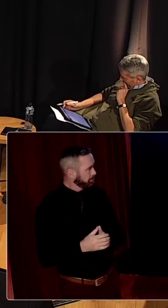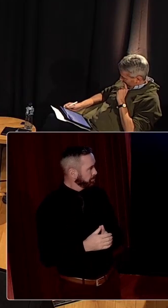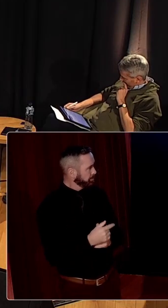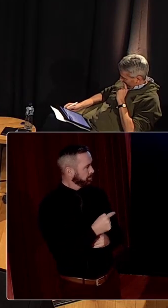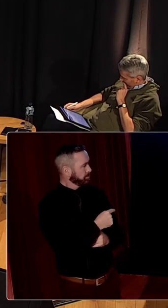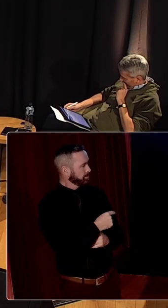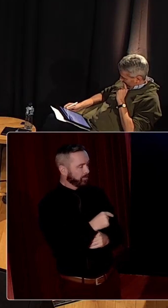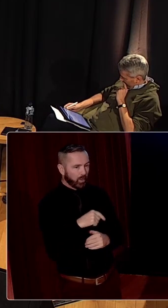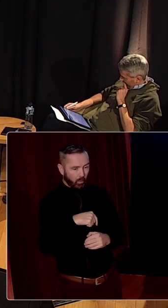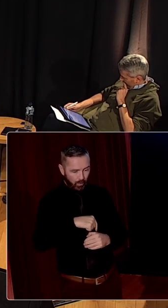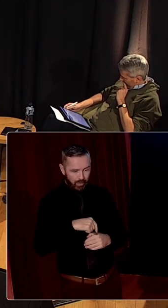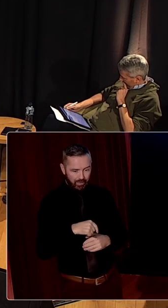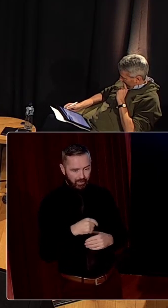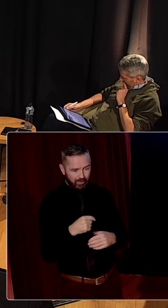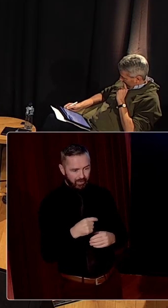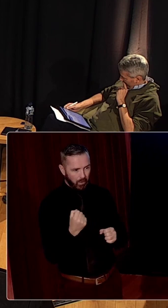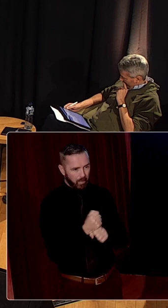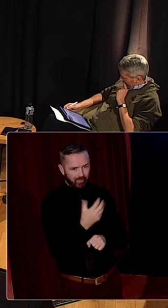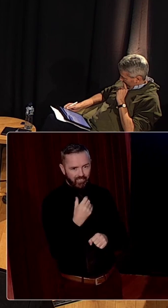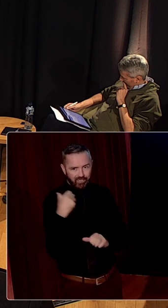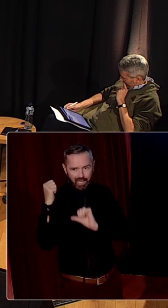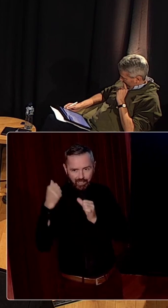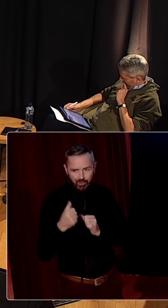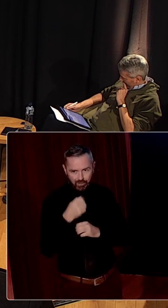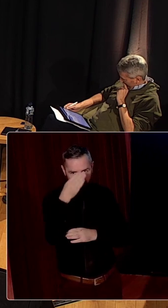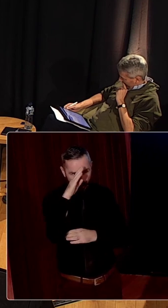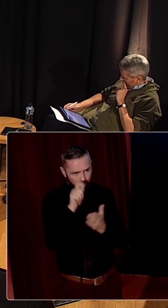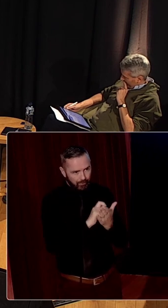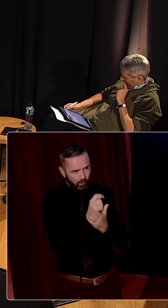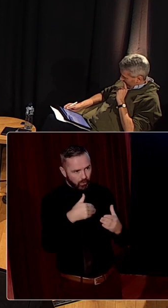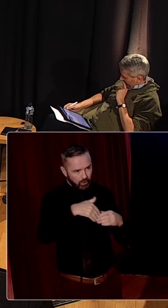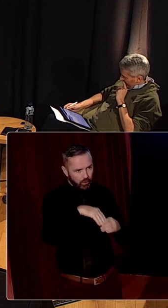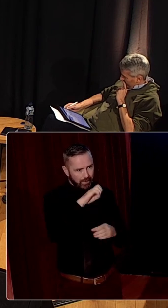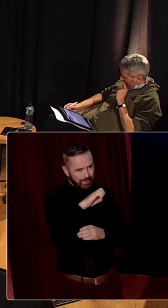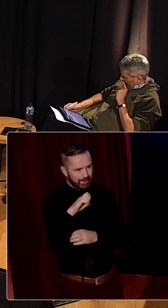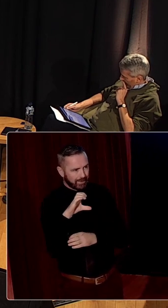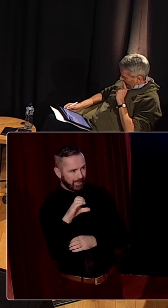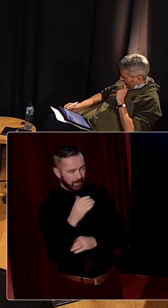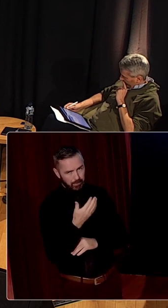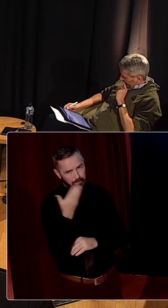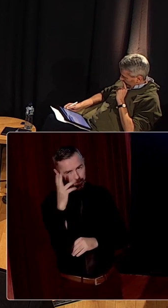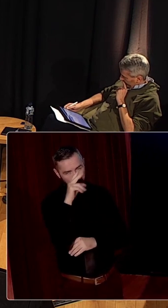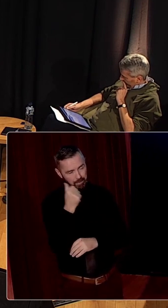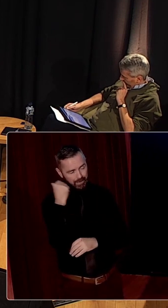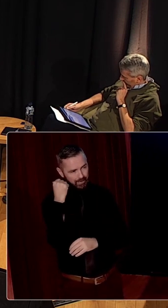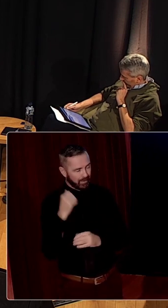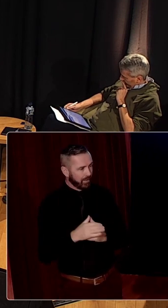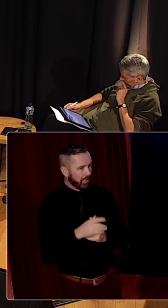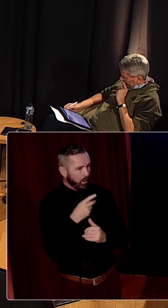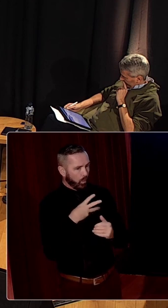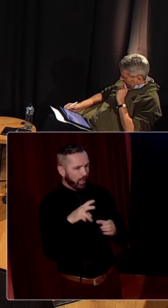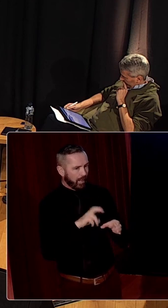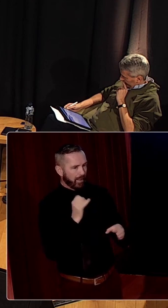so long ago to mark the 50th anniversary, uh, of Ireland's vote to join the EEC as it was then. And I was making the point that